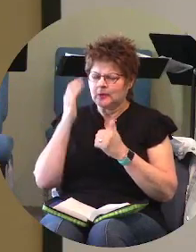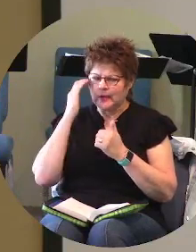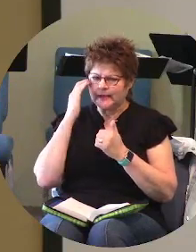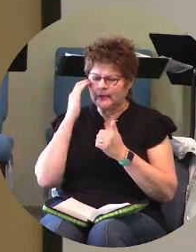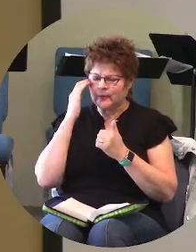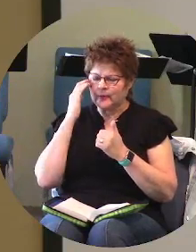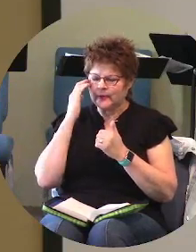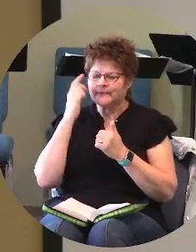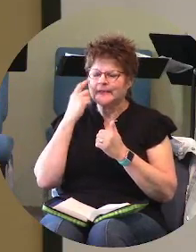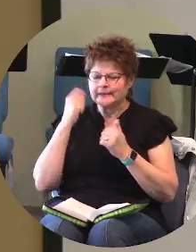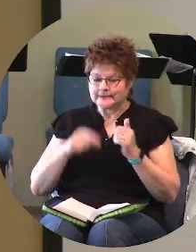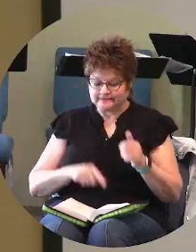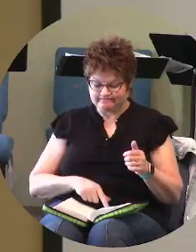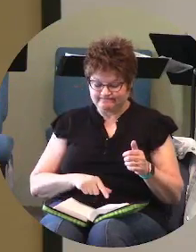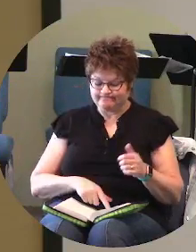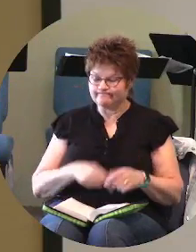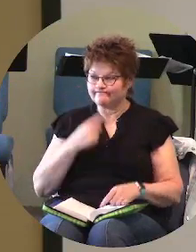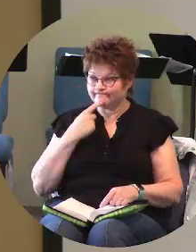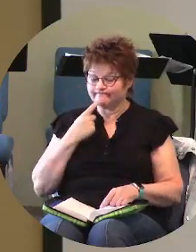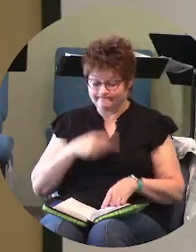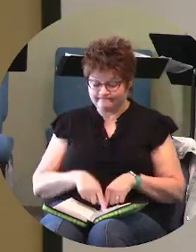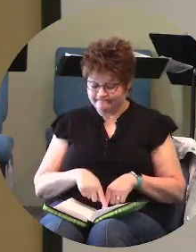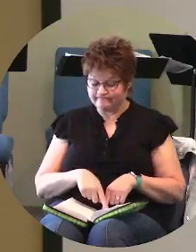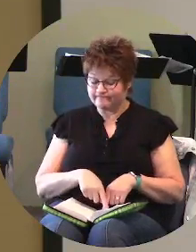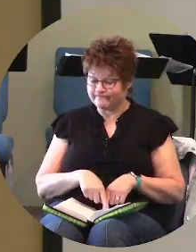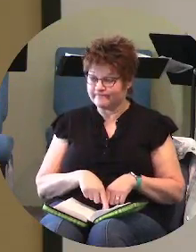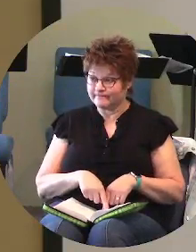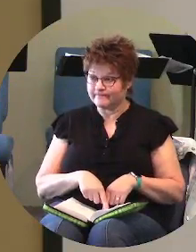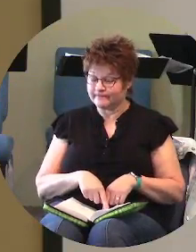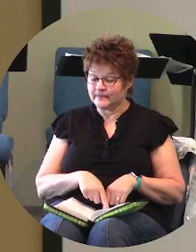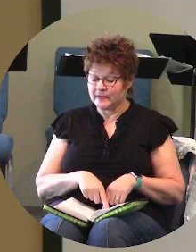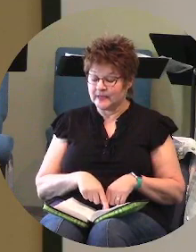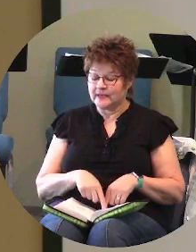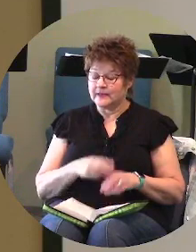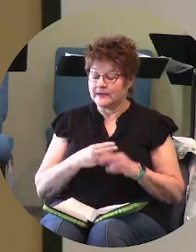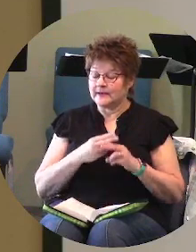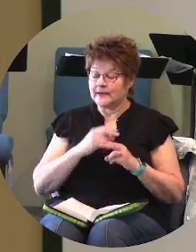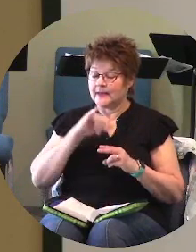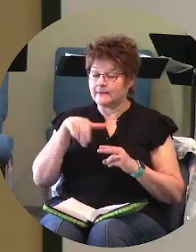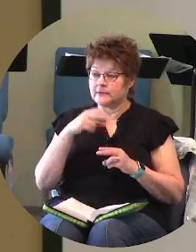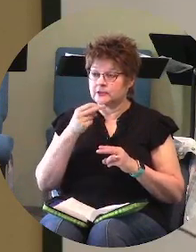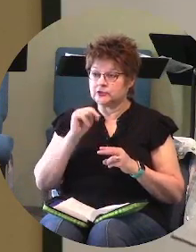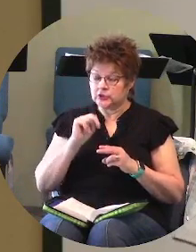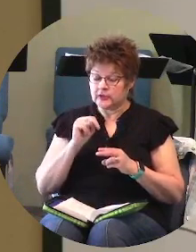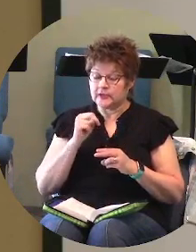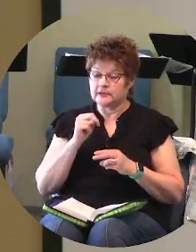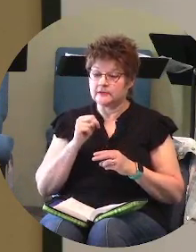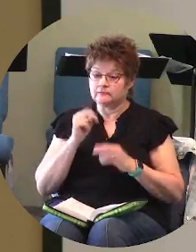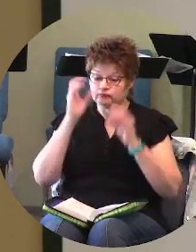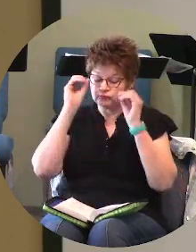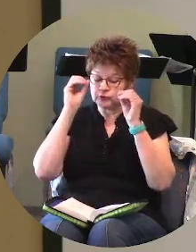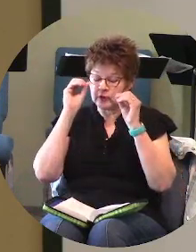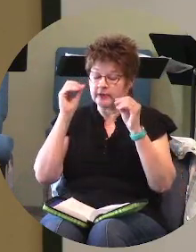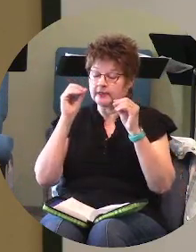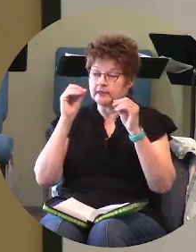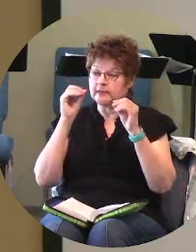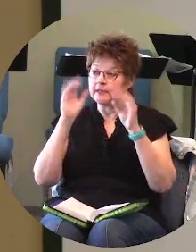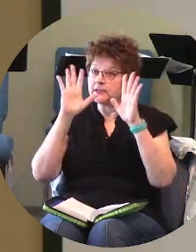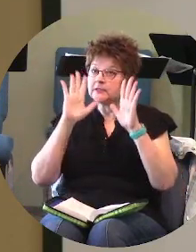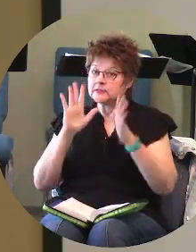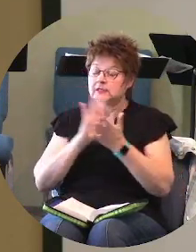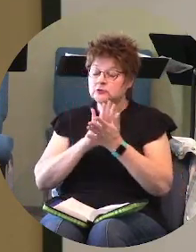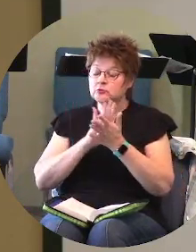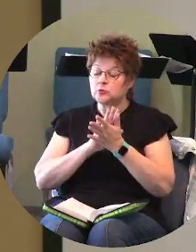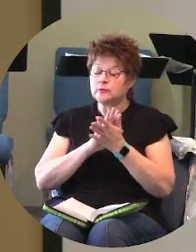says so in this right john i'm sure taught something similar in in in bible